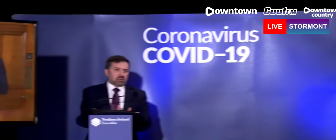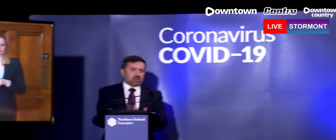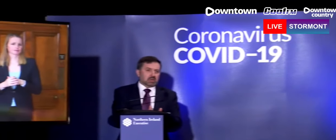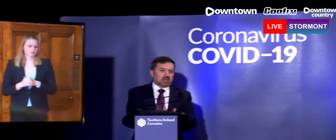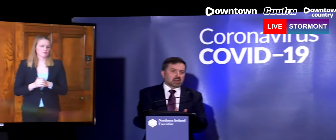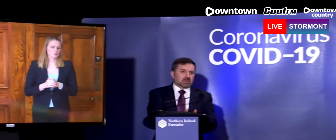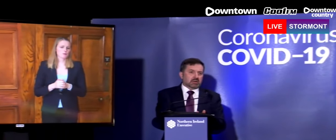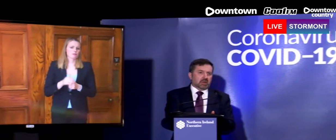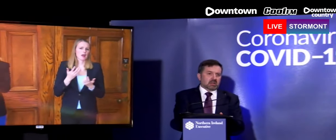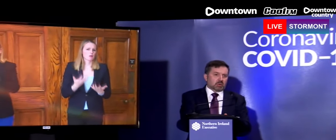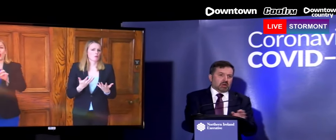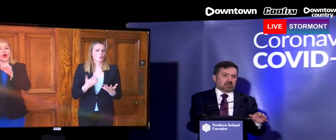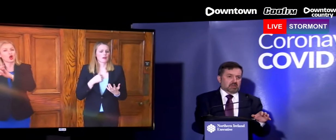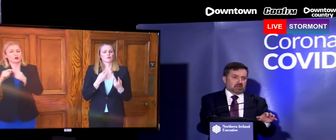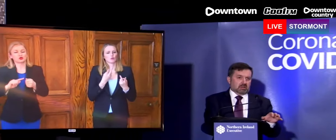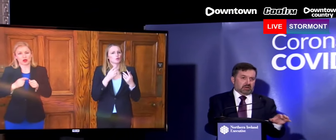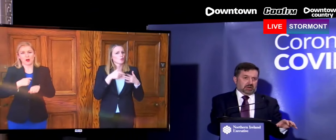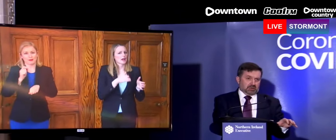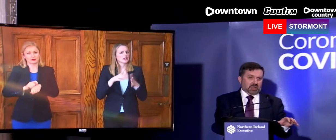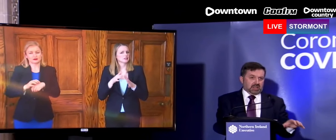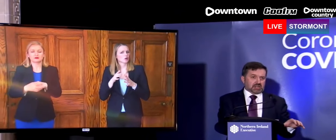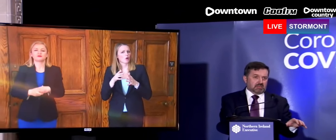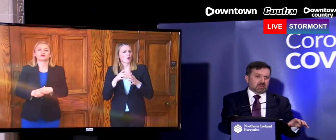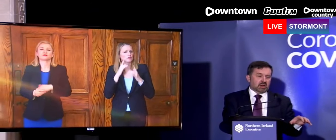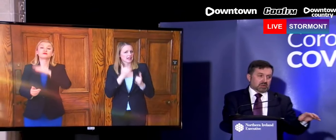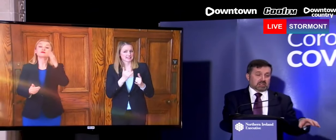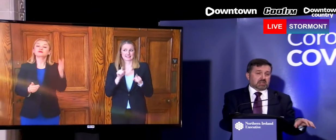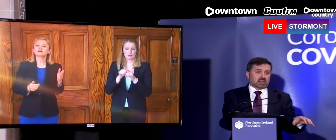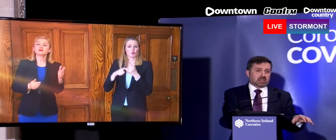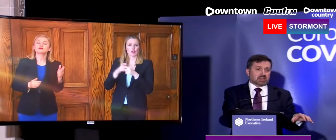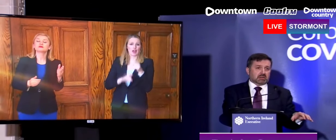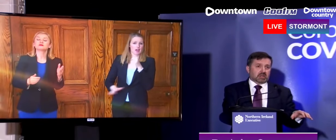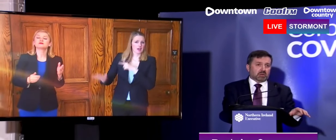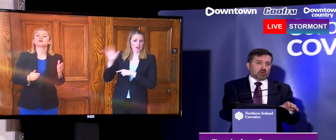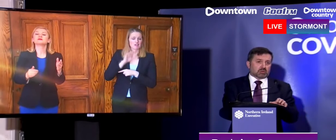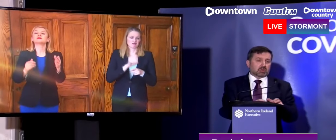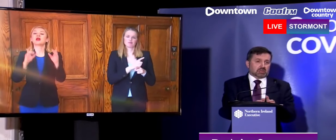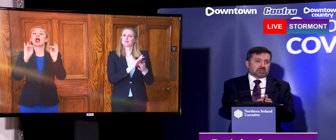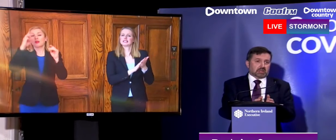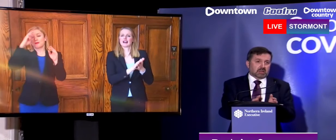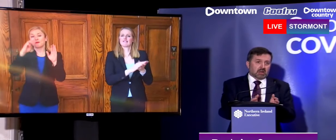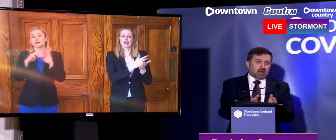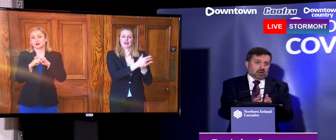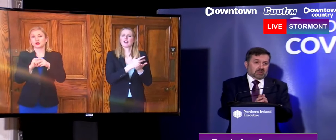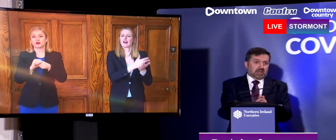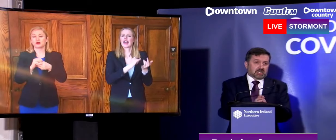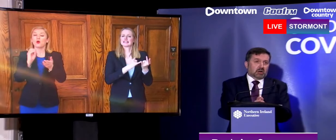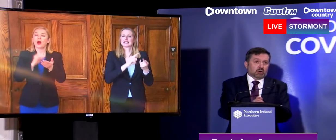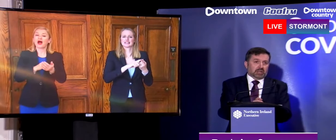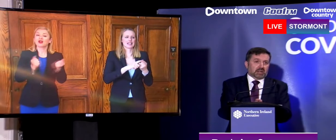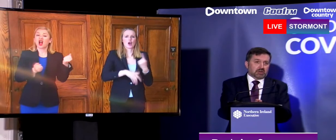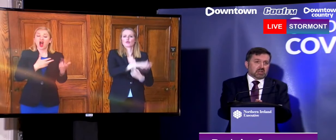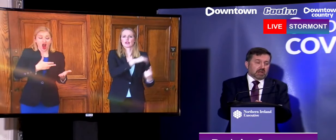that dual approach to testing in Northern Ireland. We're part of the Greater UK scheme, which is the SSE Arena, but we're also concentrating on increasing